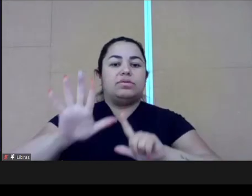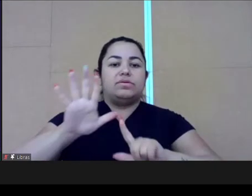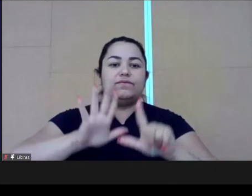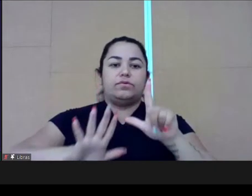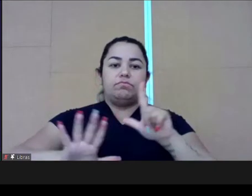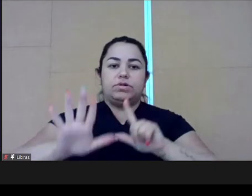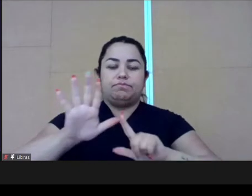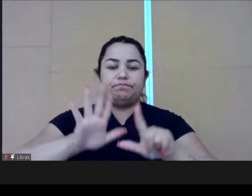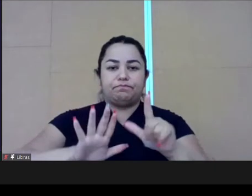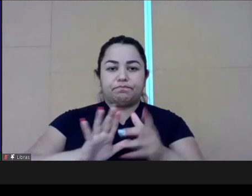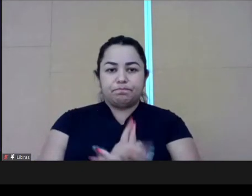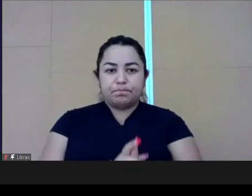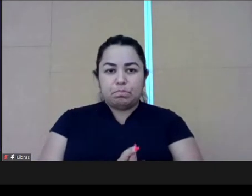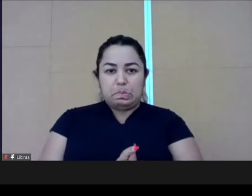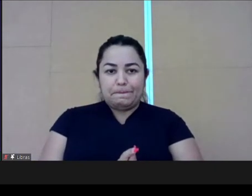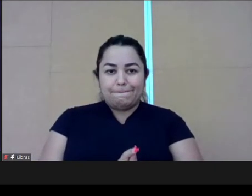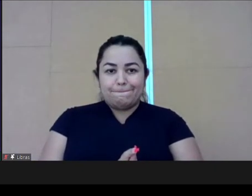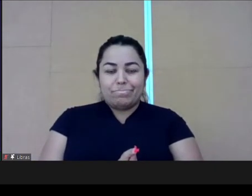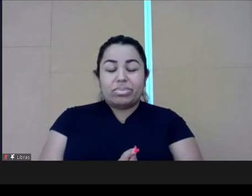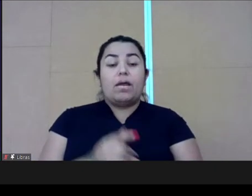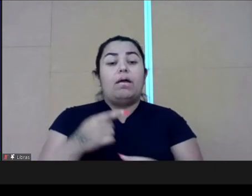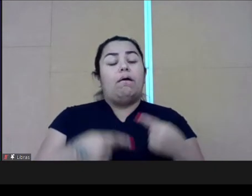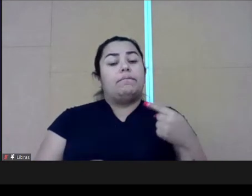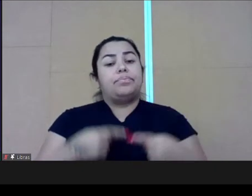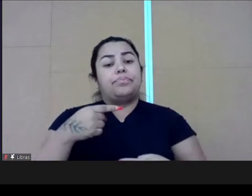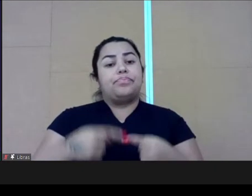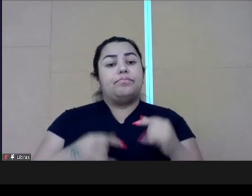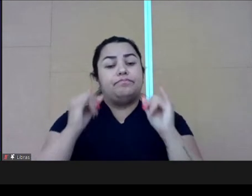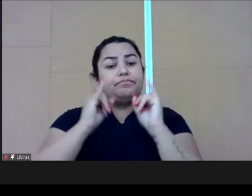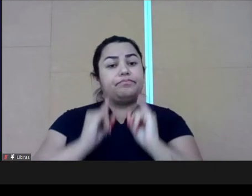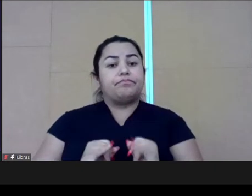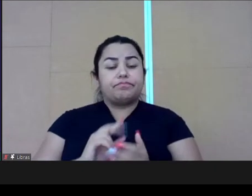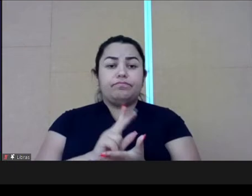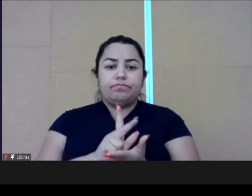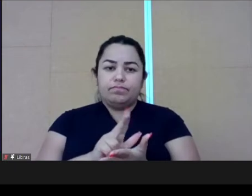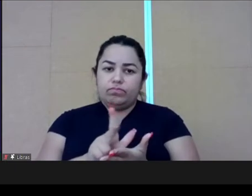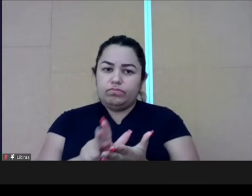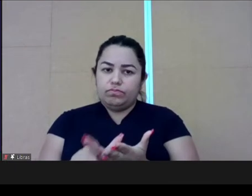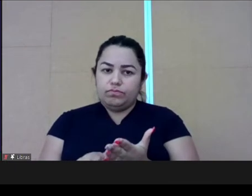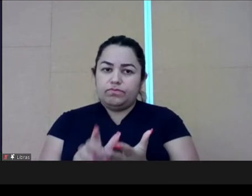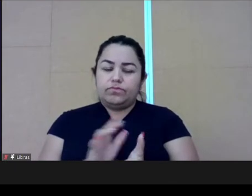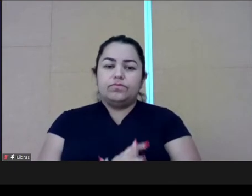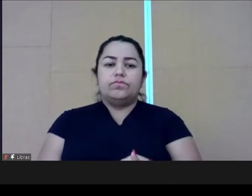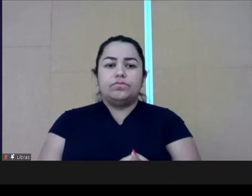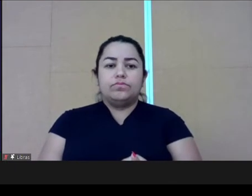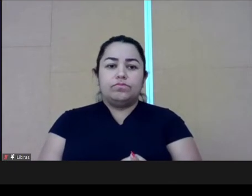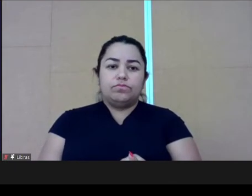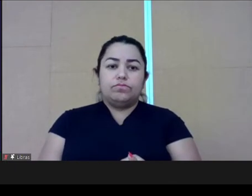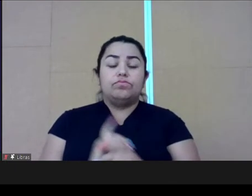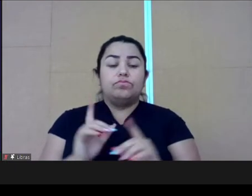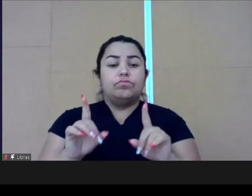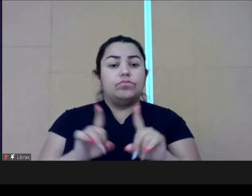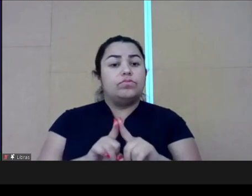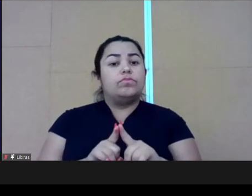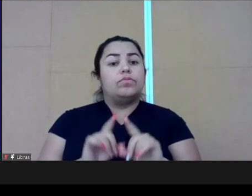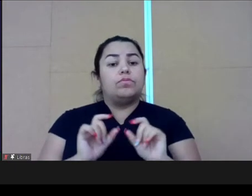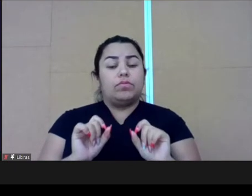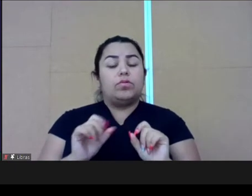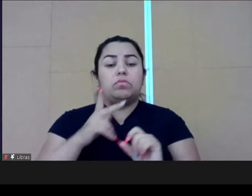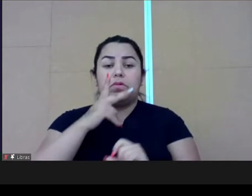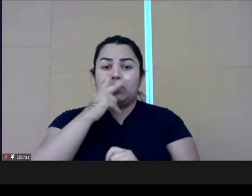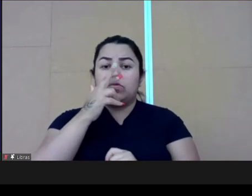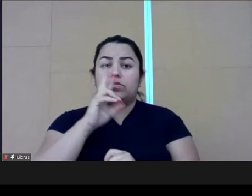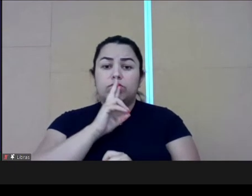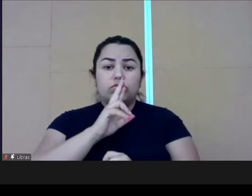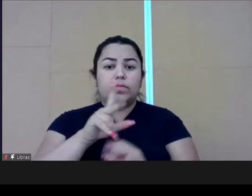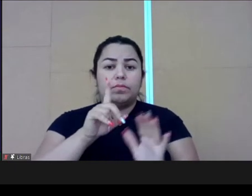agile and in innovation and experimentation. So I hope that answers the question. Thank you.